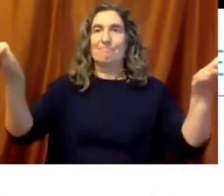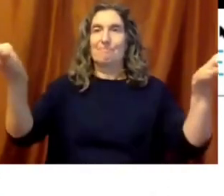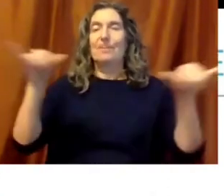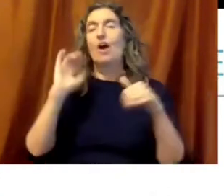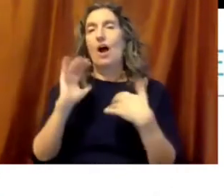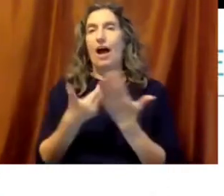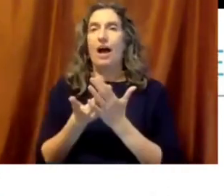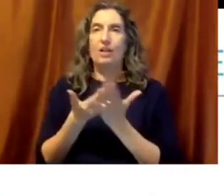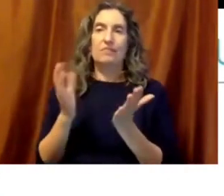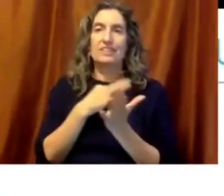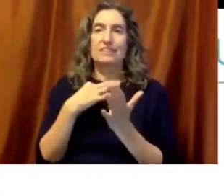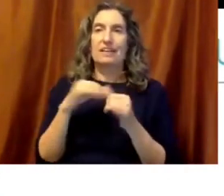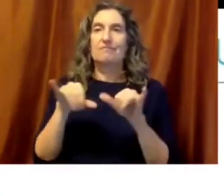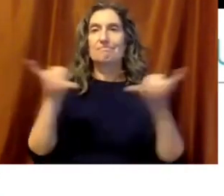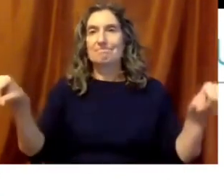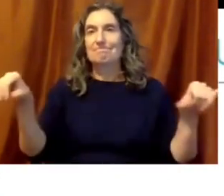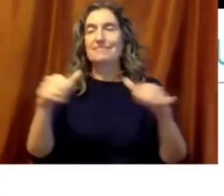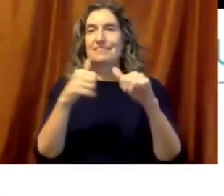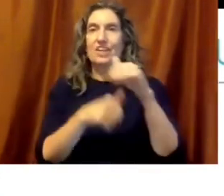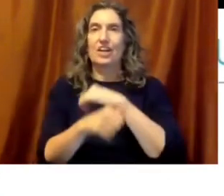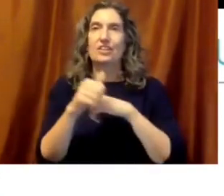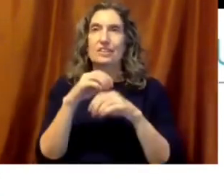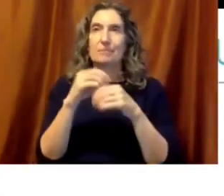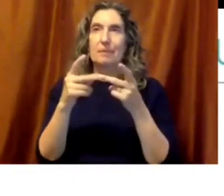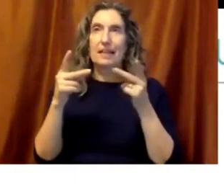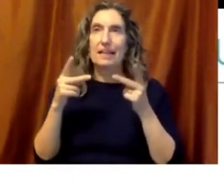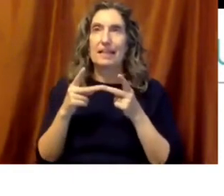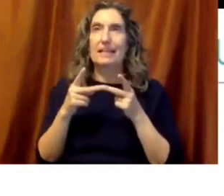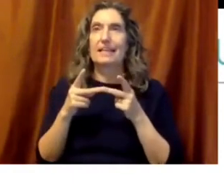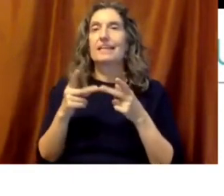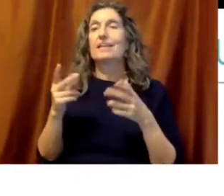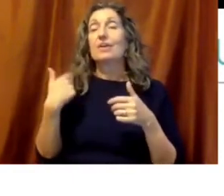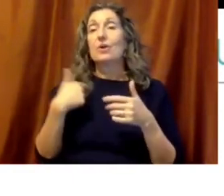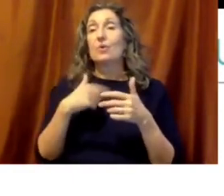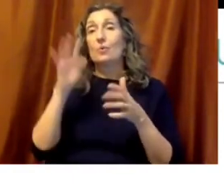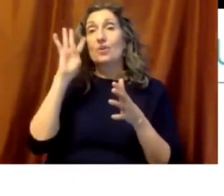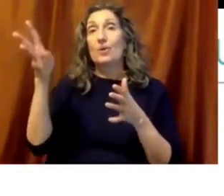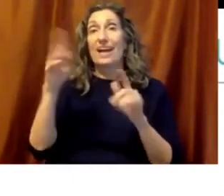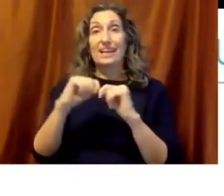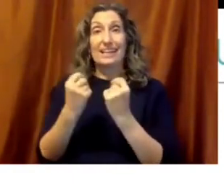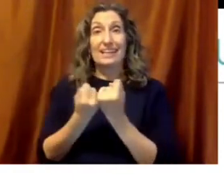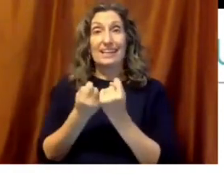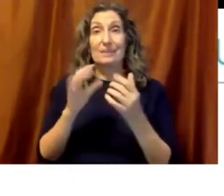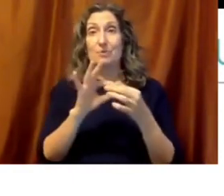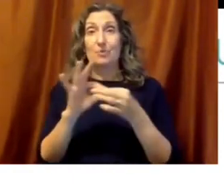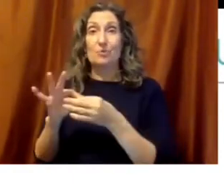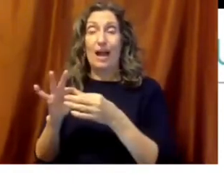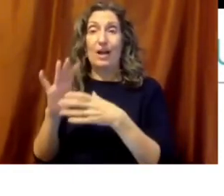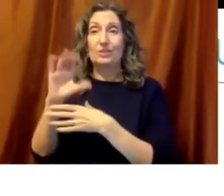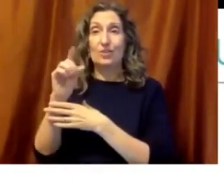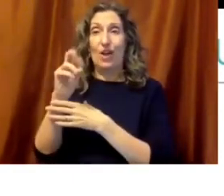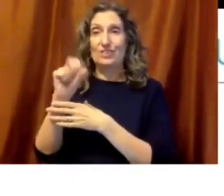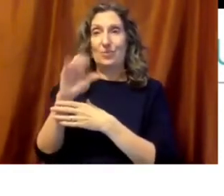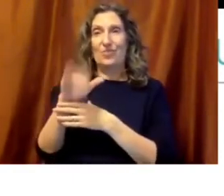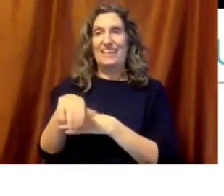But the schools are going back in. And what we've created is we've created a team around our scholars. So this is team